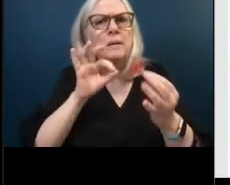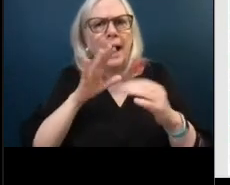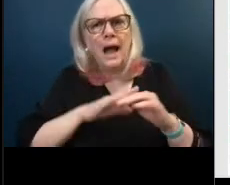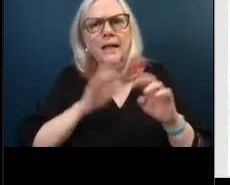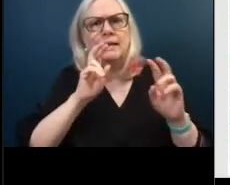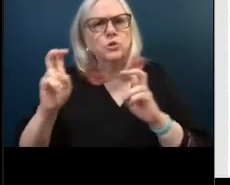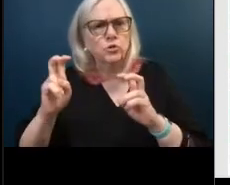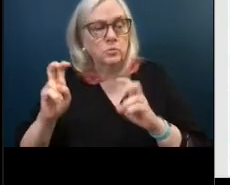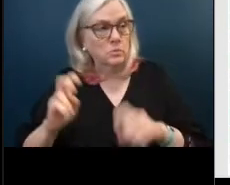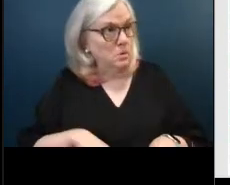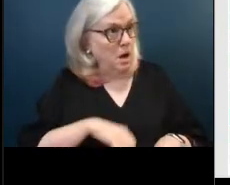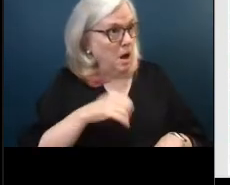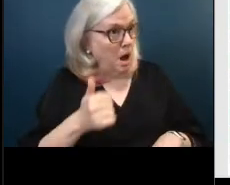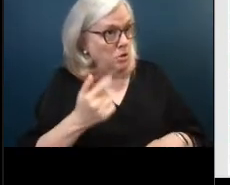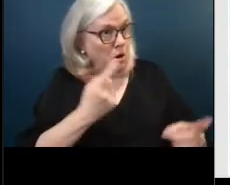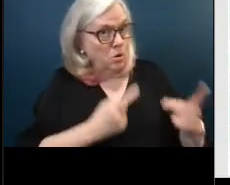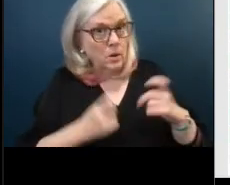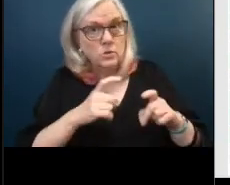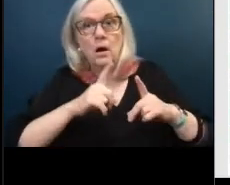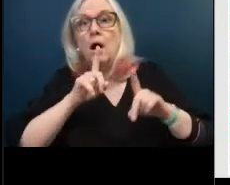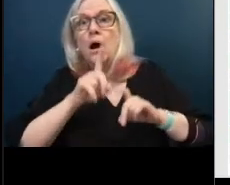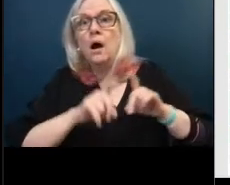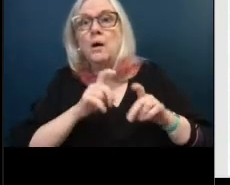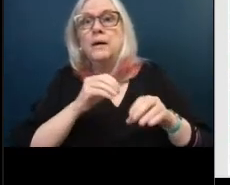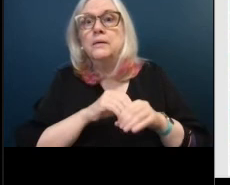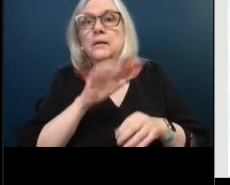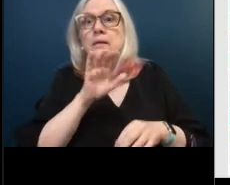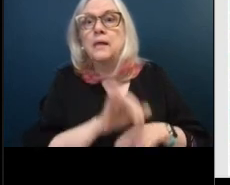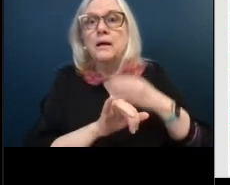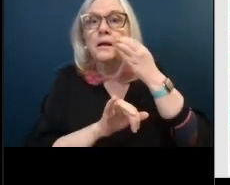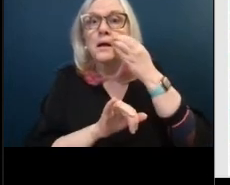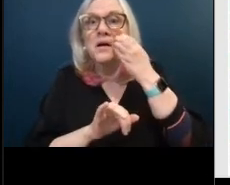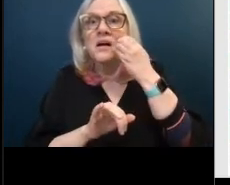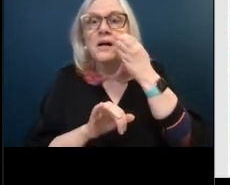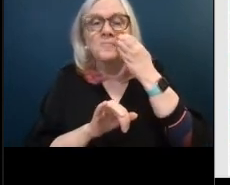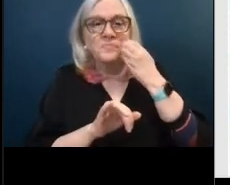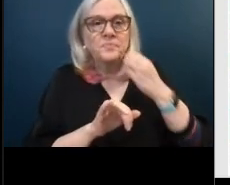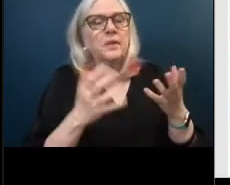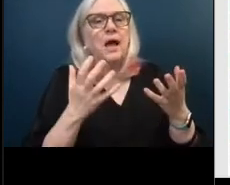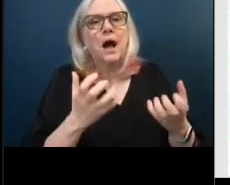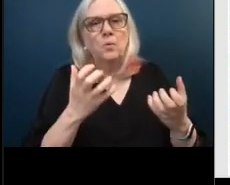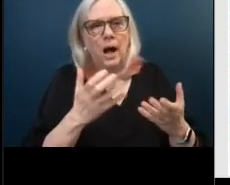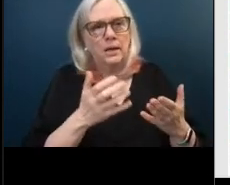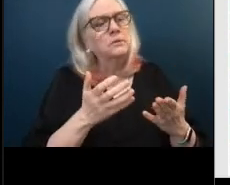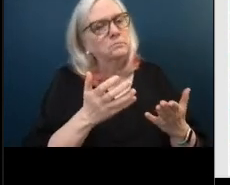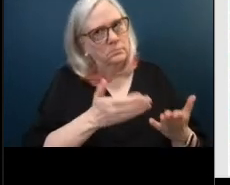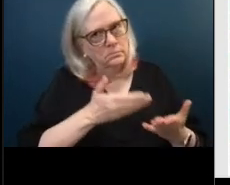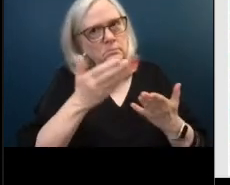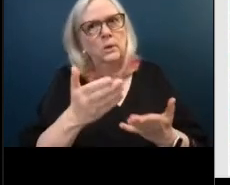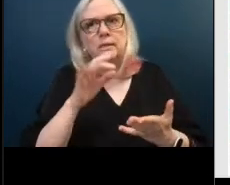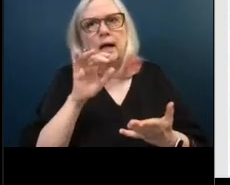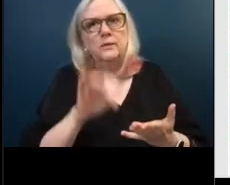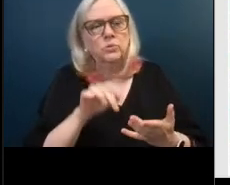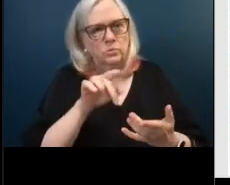all right any other questions or comments from uh the commission otherwise i'd like to move this on to public comments on this item counsel you had a comment